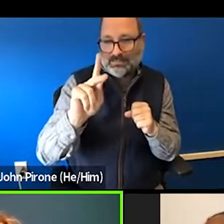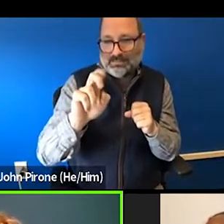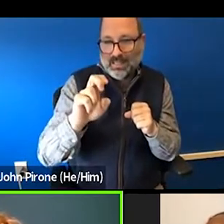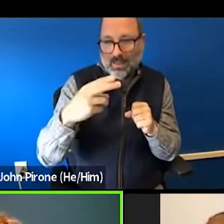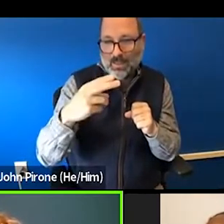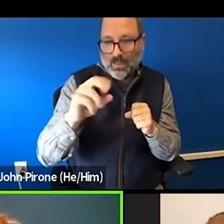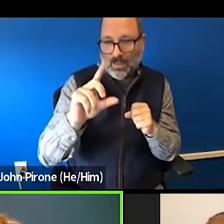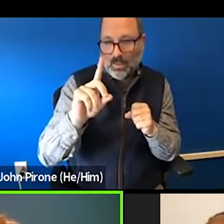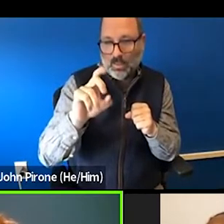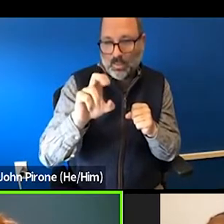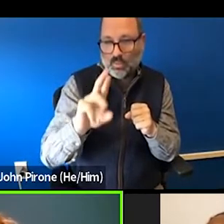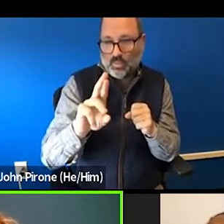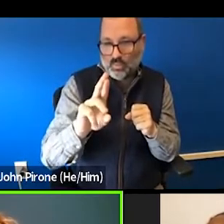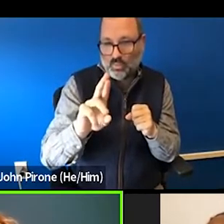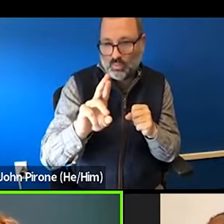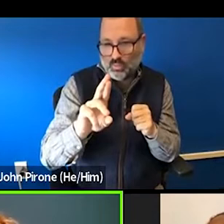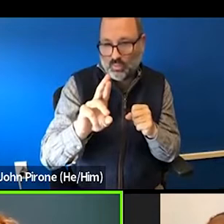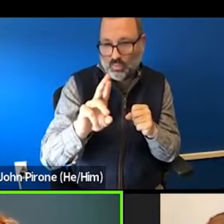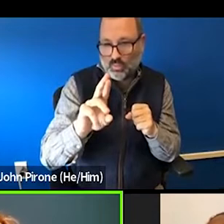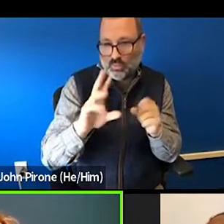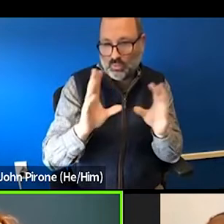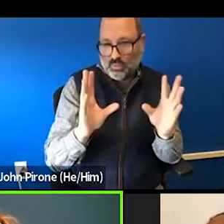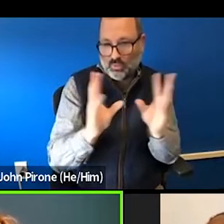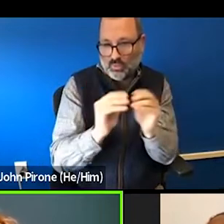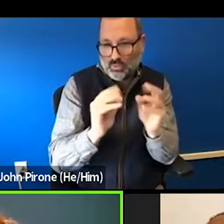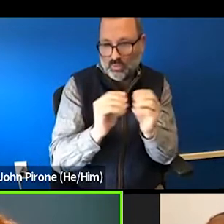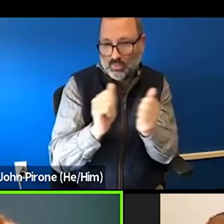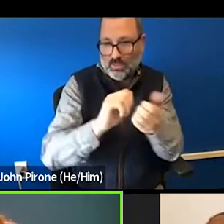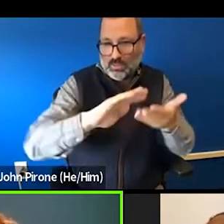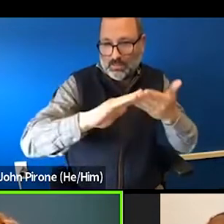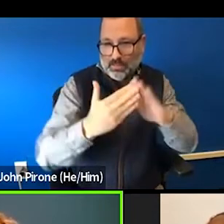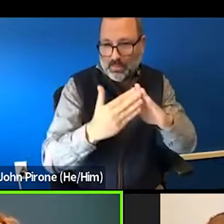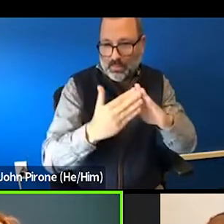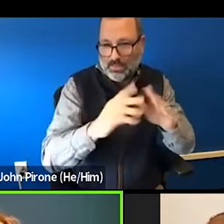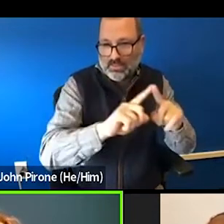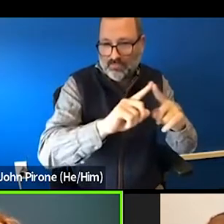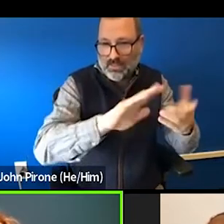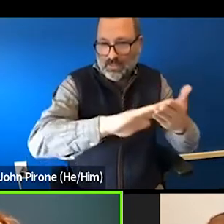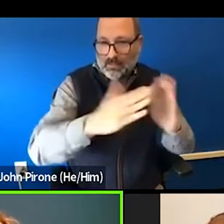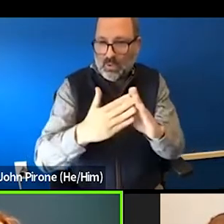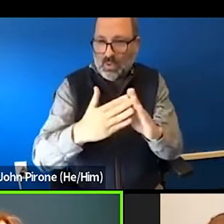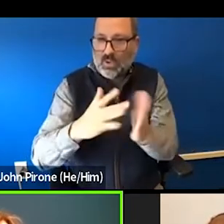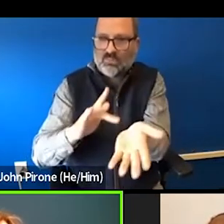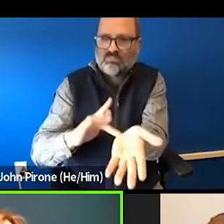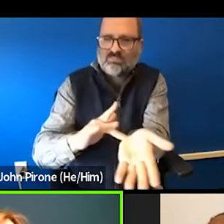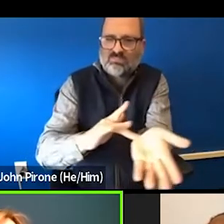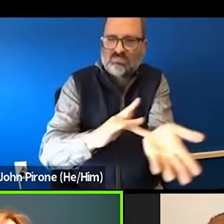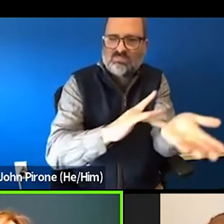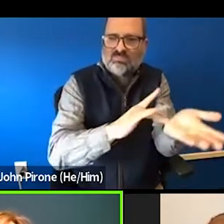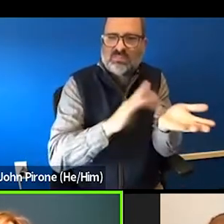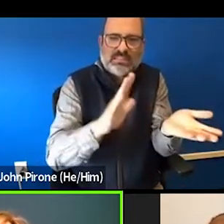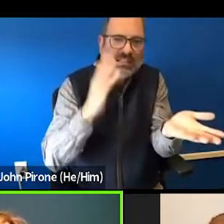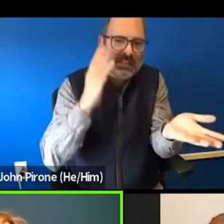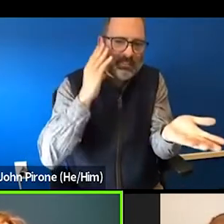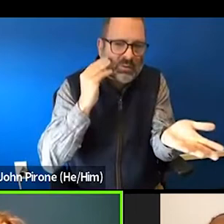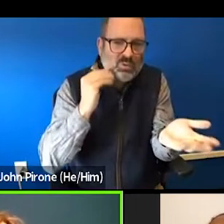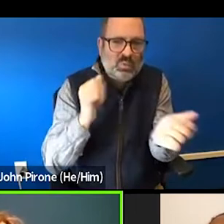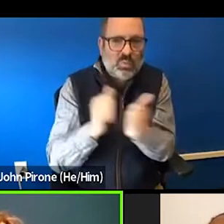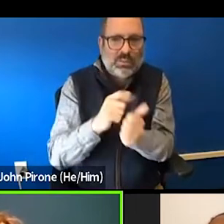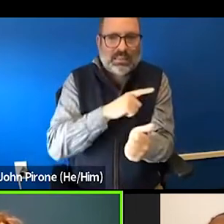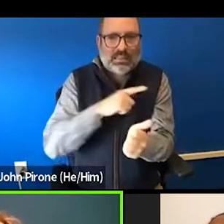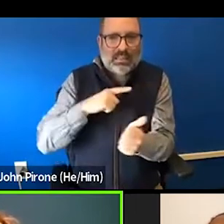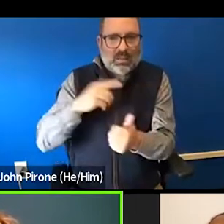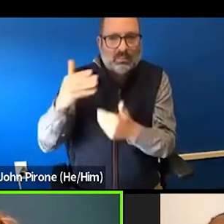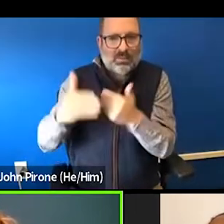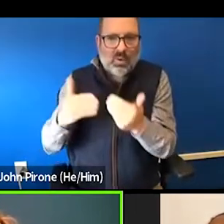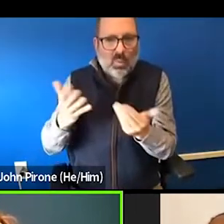think if you were to have someone come in, um, and include the stakeholders in the meeting, you know, so meet with the community to get a